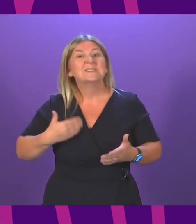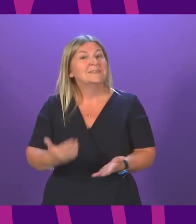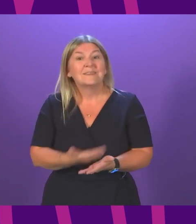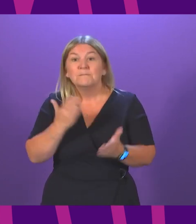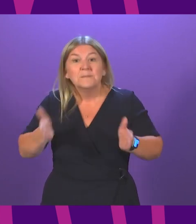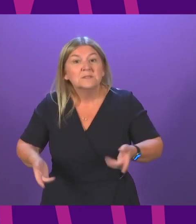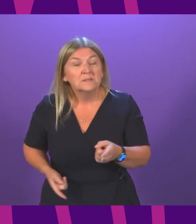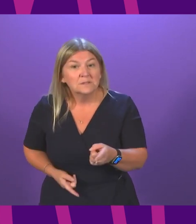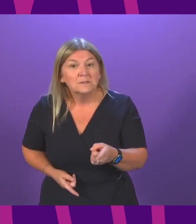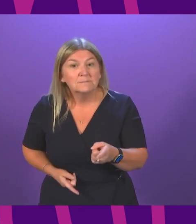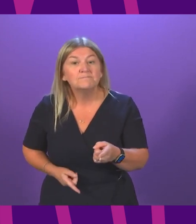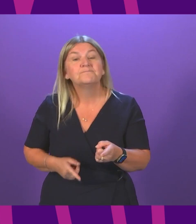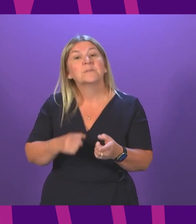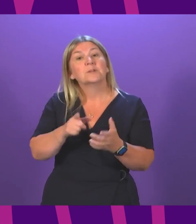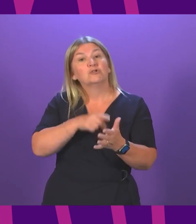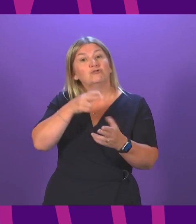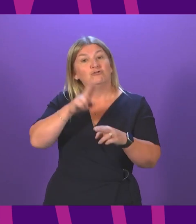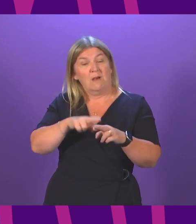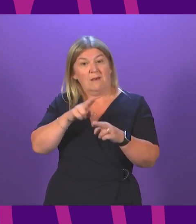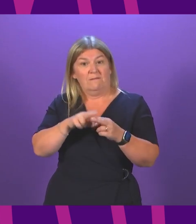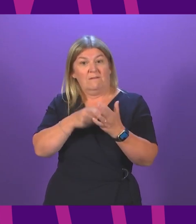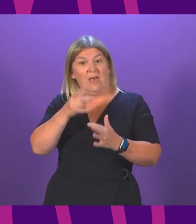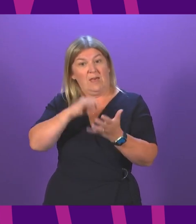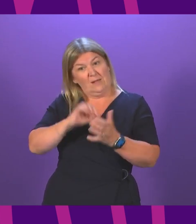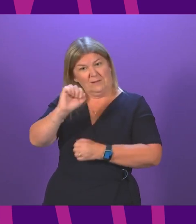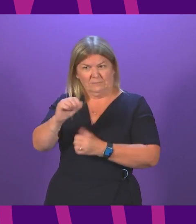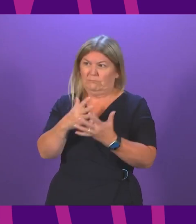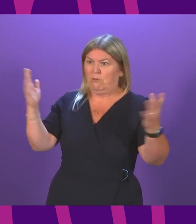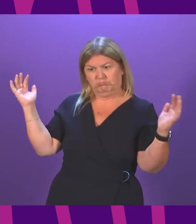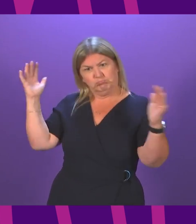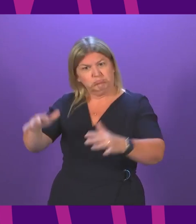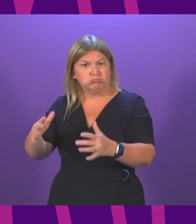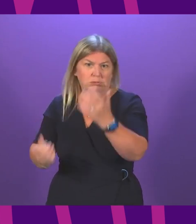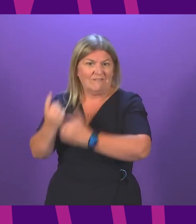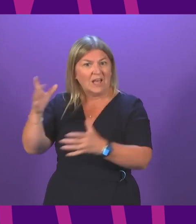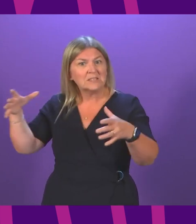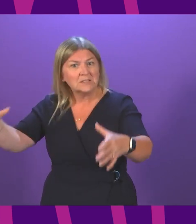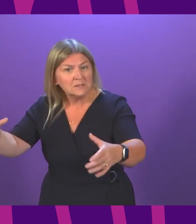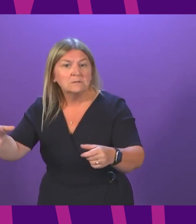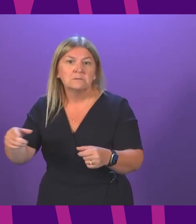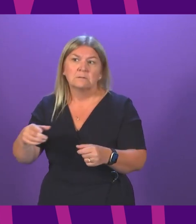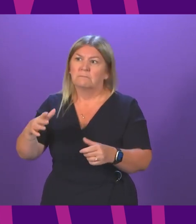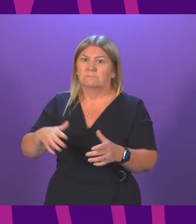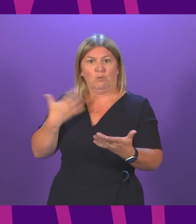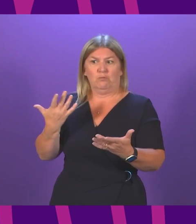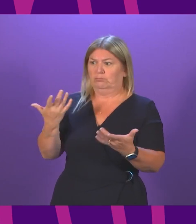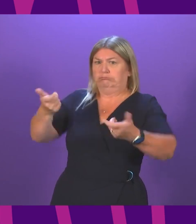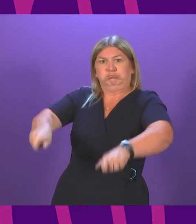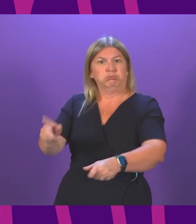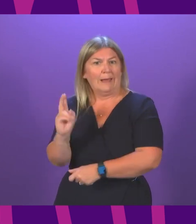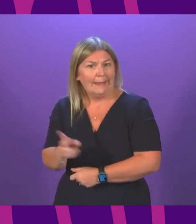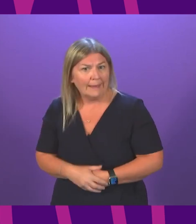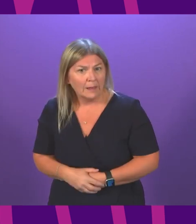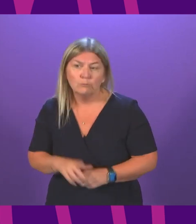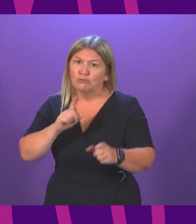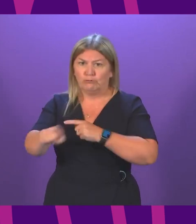of DF Concerts, the government are doing all they can to avoid another lockdown as an industry. We all have to support that. We all have to do our bit.